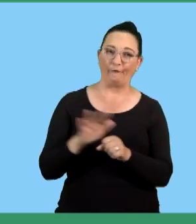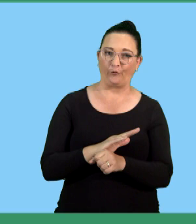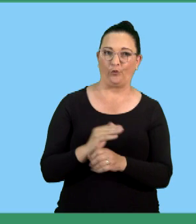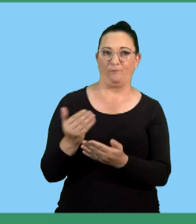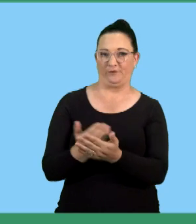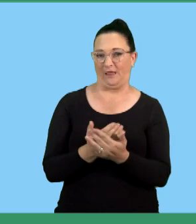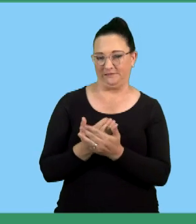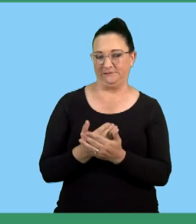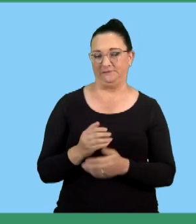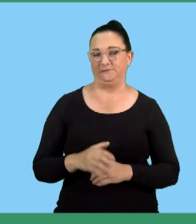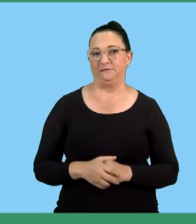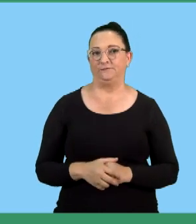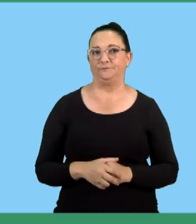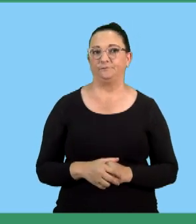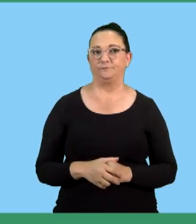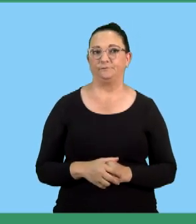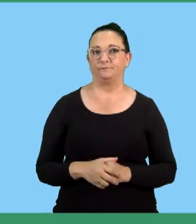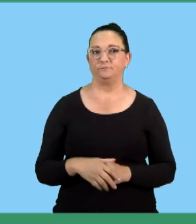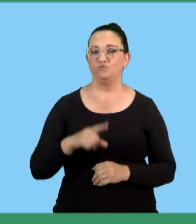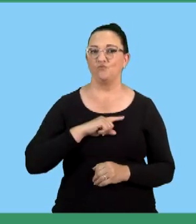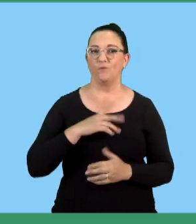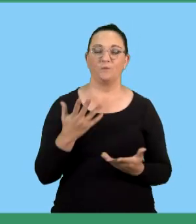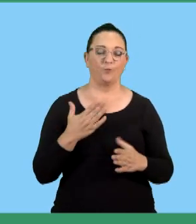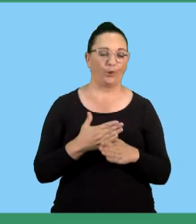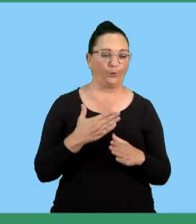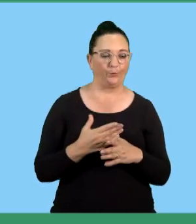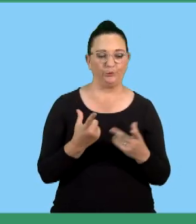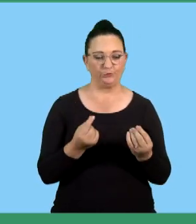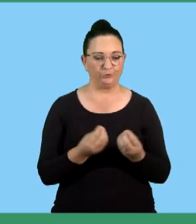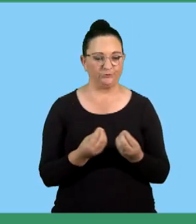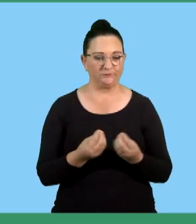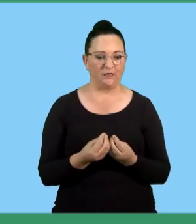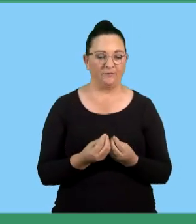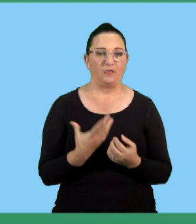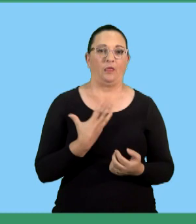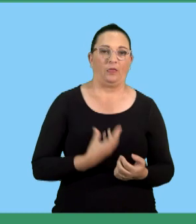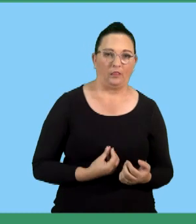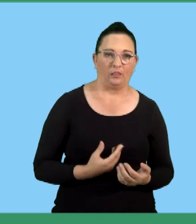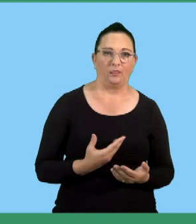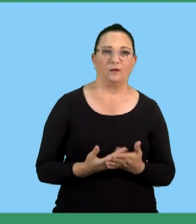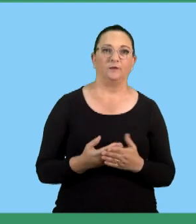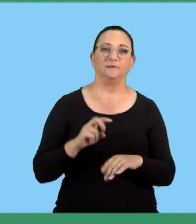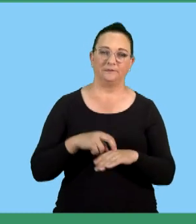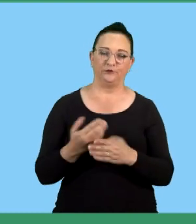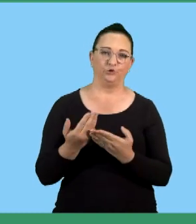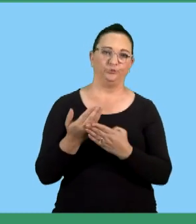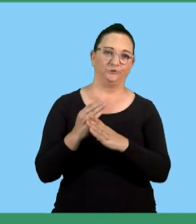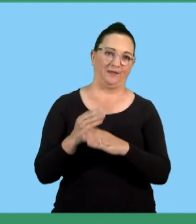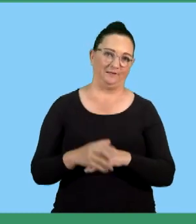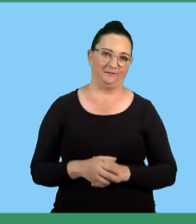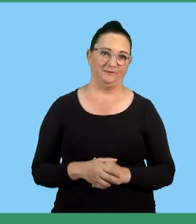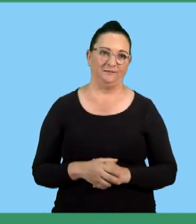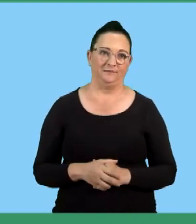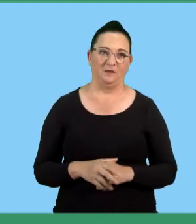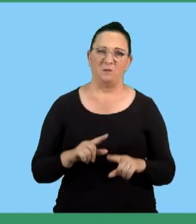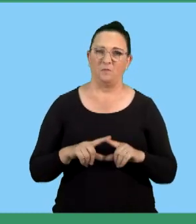in the course of performing their duties. Basically once they get injured whilst they are still on duty. We're not talking about a person who will be